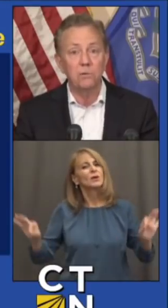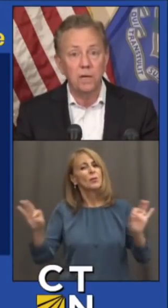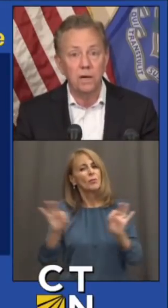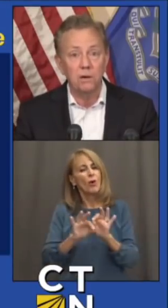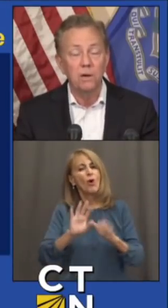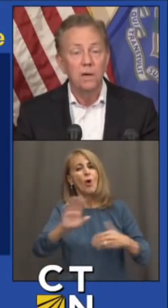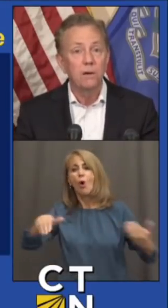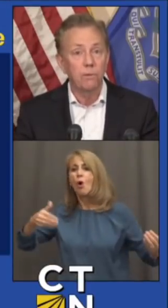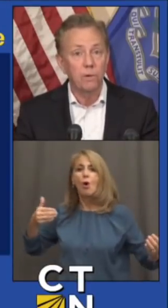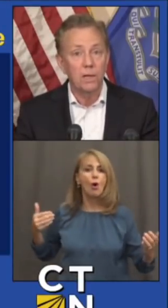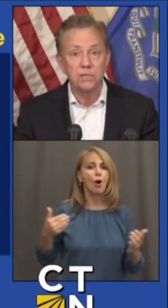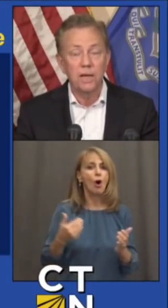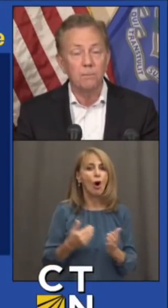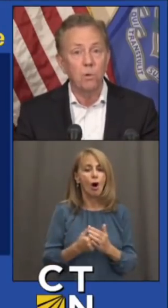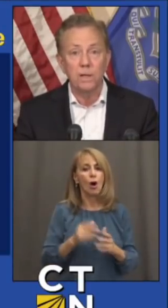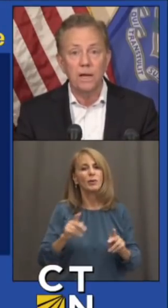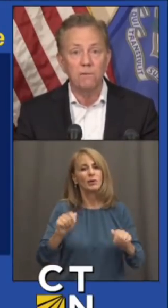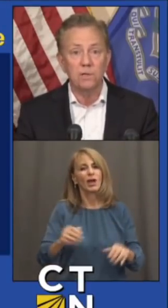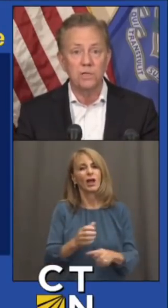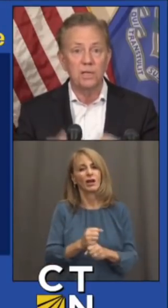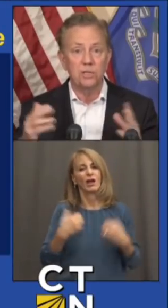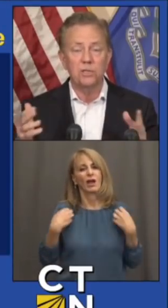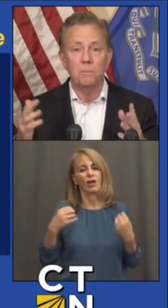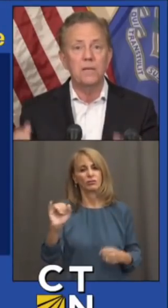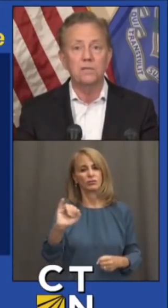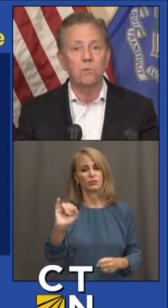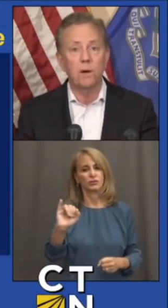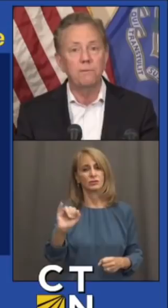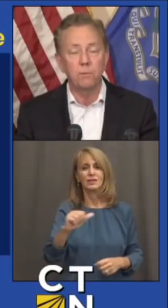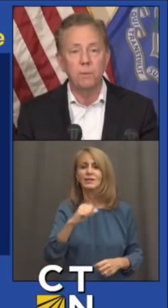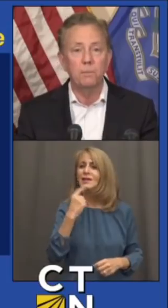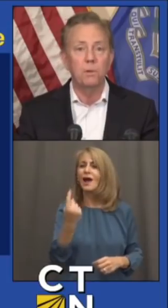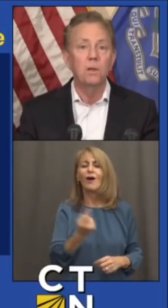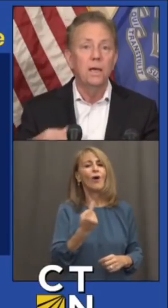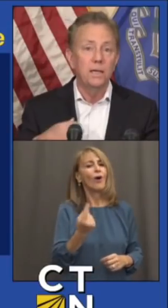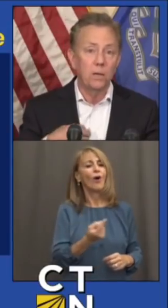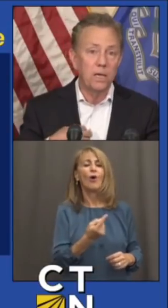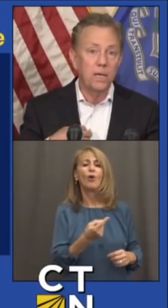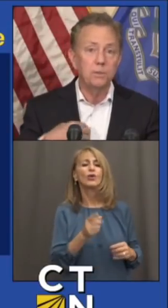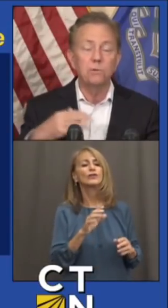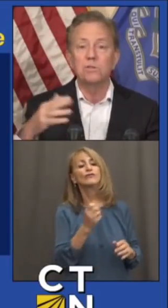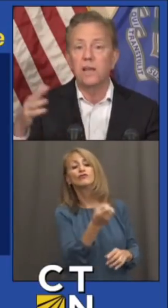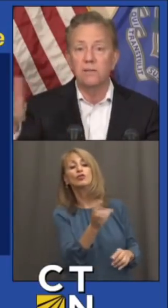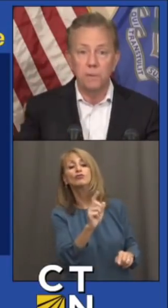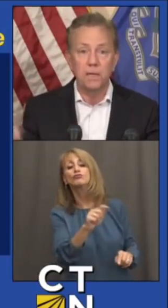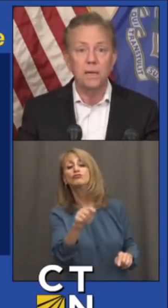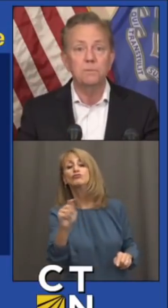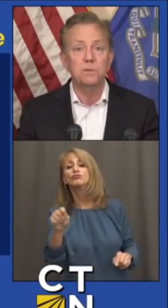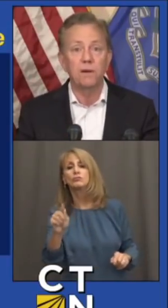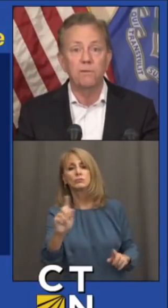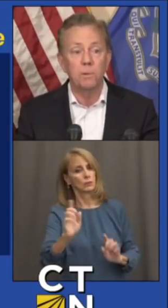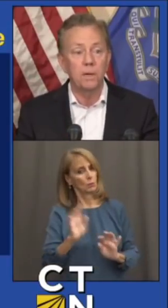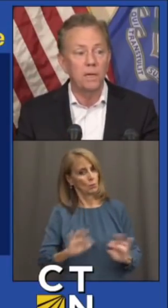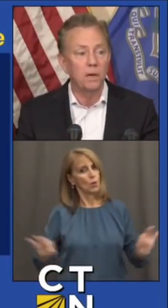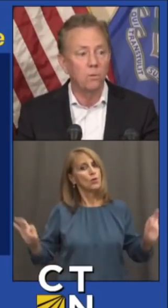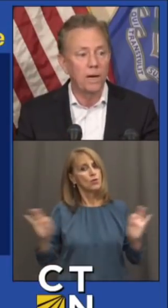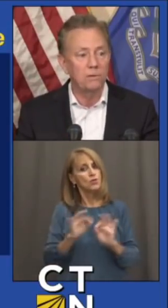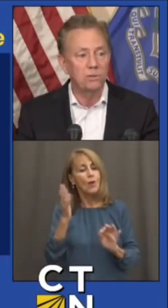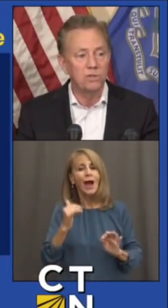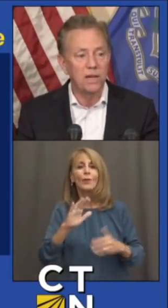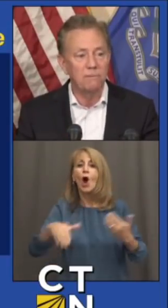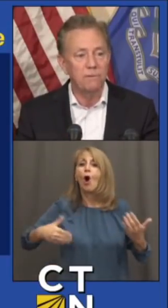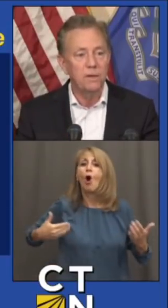to health care. We've realized that more than ever. It's not just a basic right for people. It not only keeps you safe, but it keeps everybody